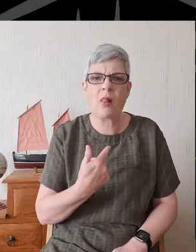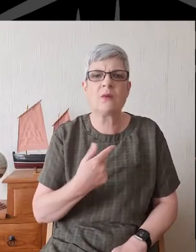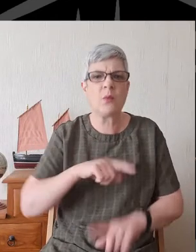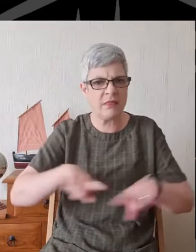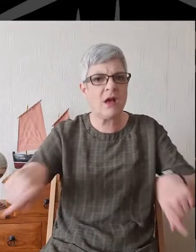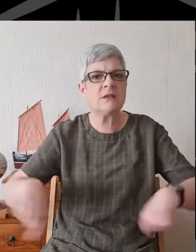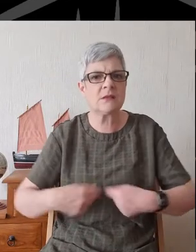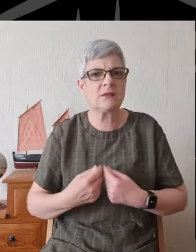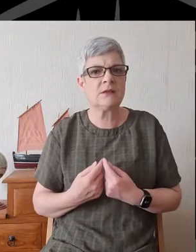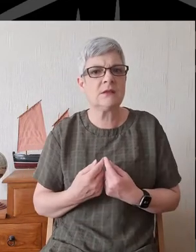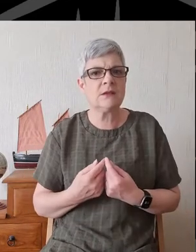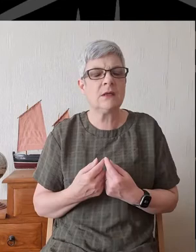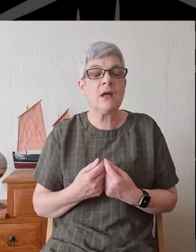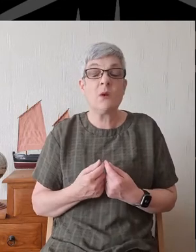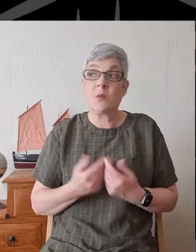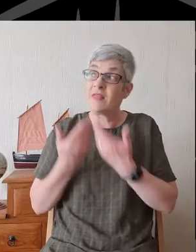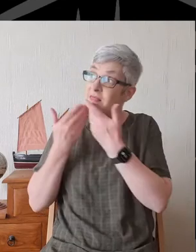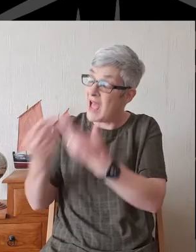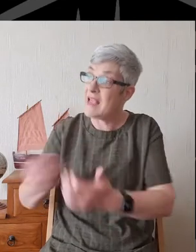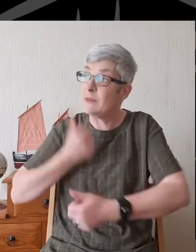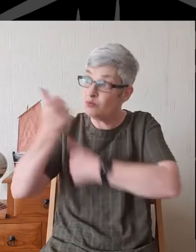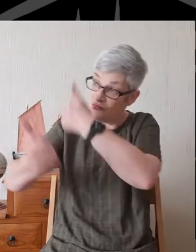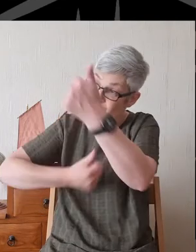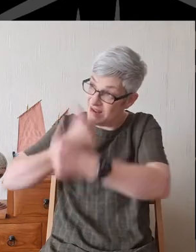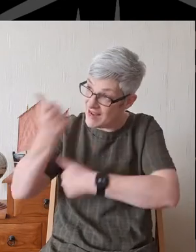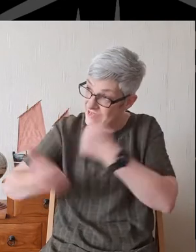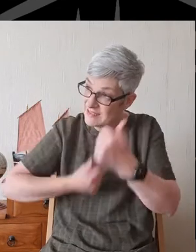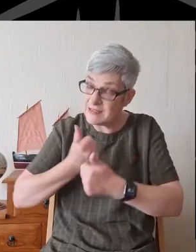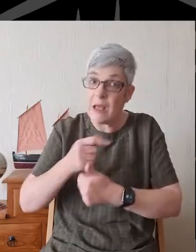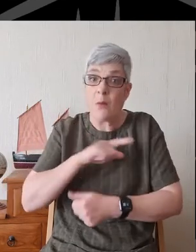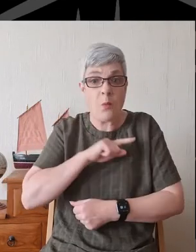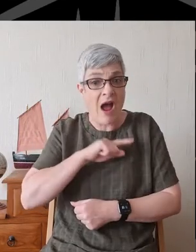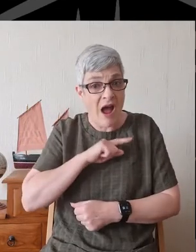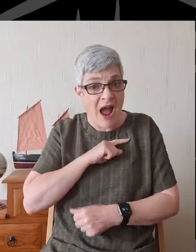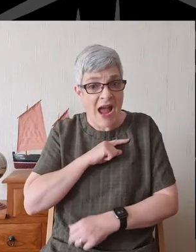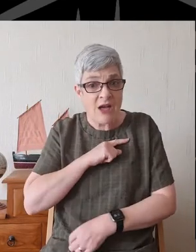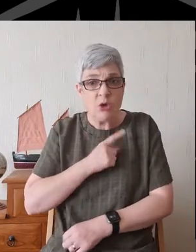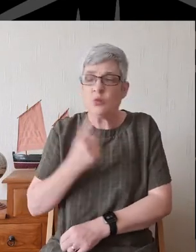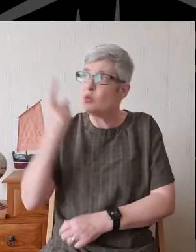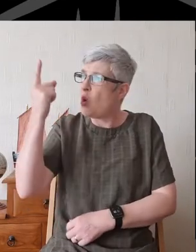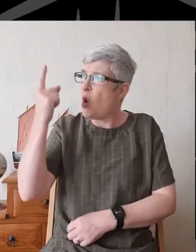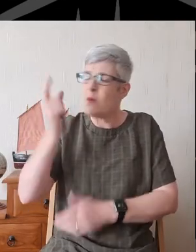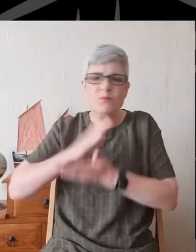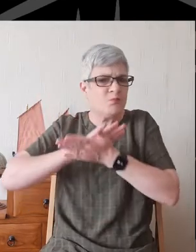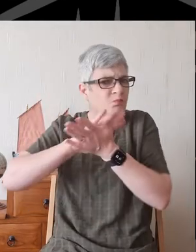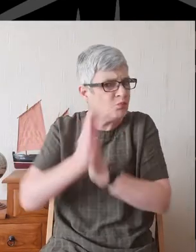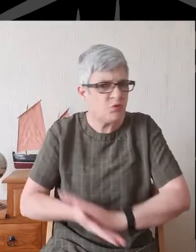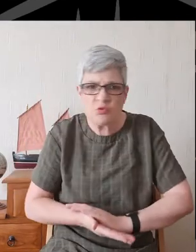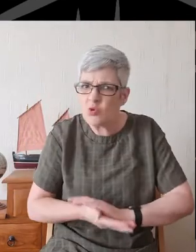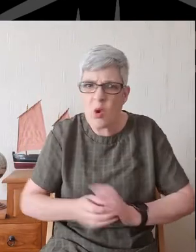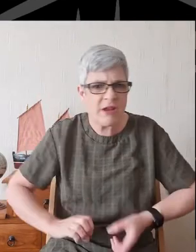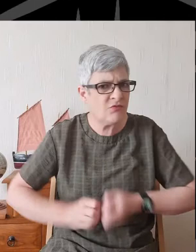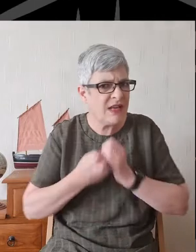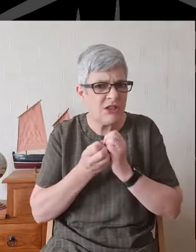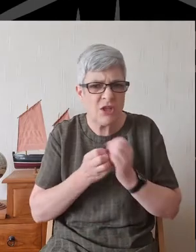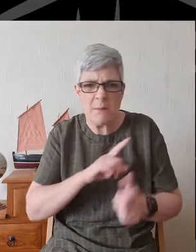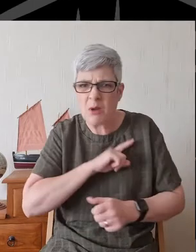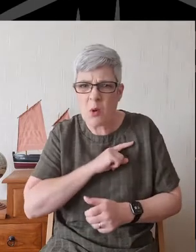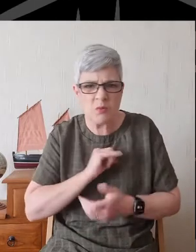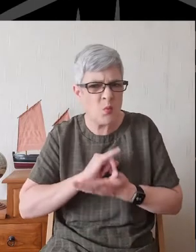Thank and praise you that you are a God who didn't simply destroy or throw away creation once it was spoiled.